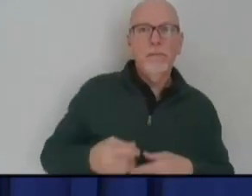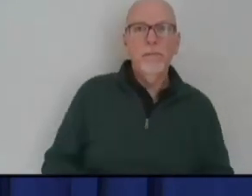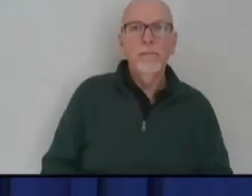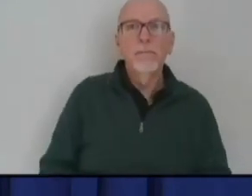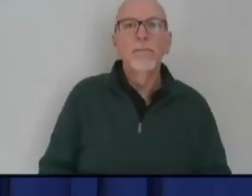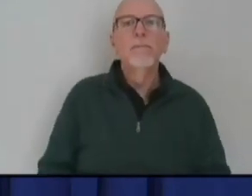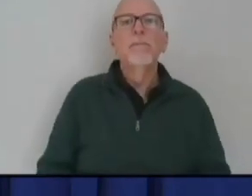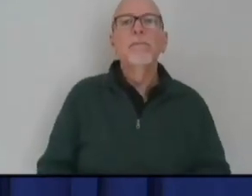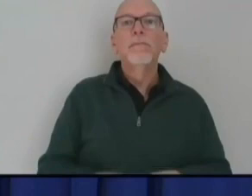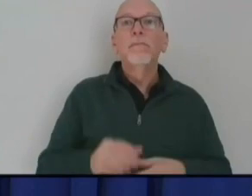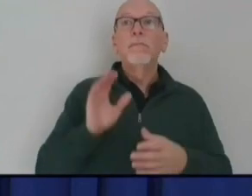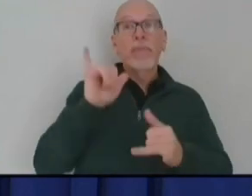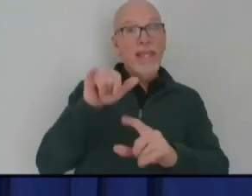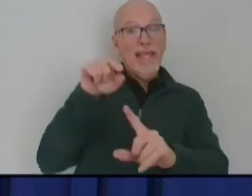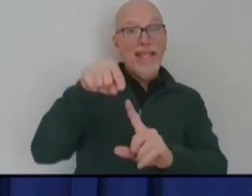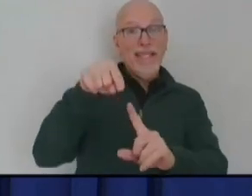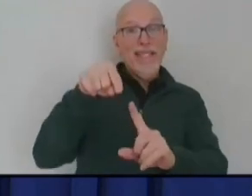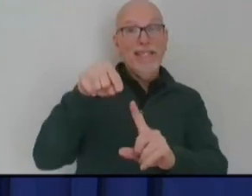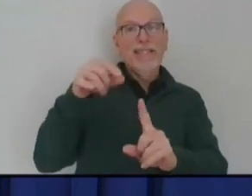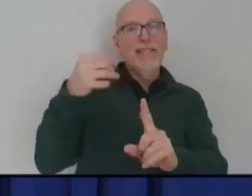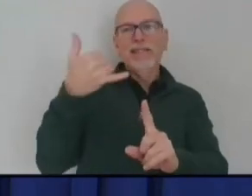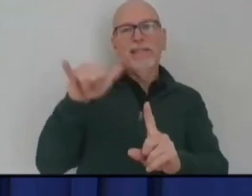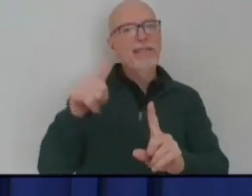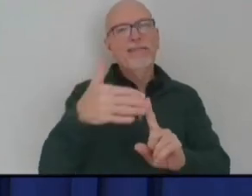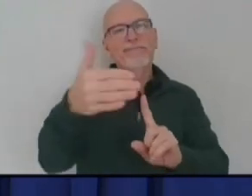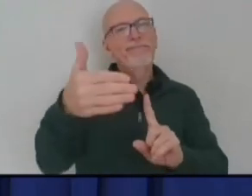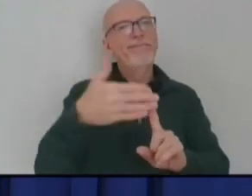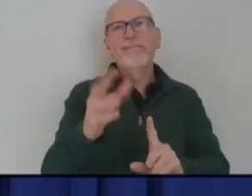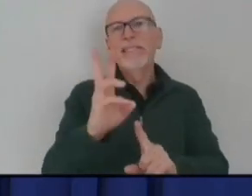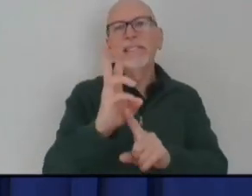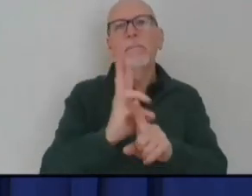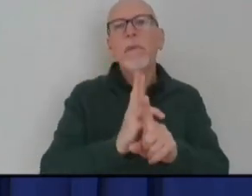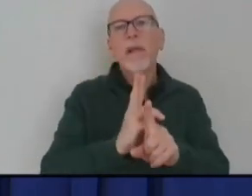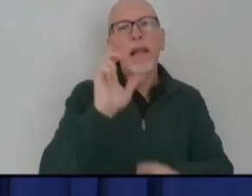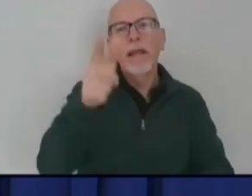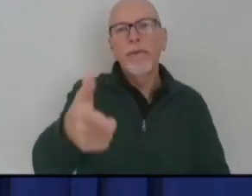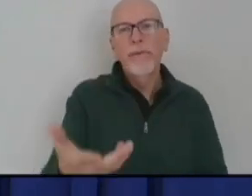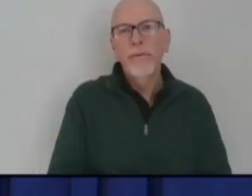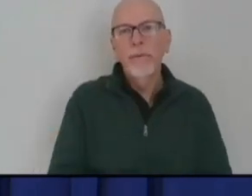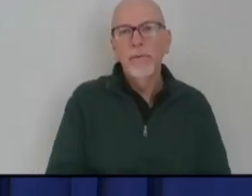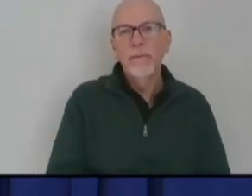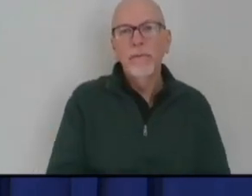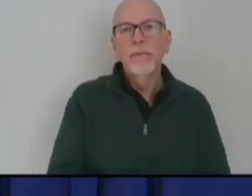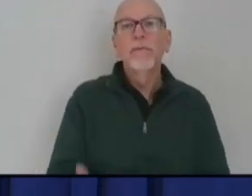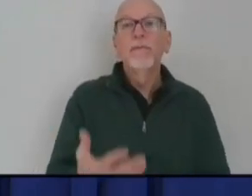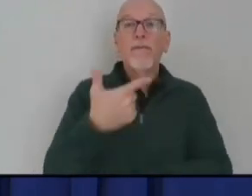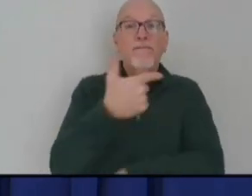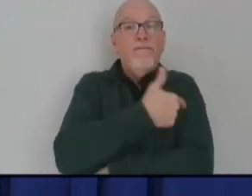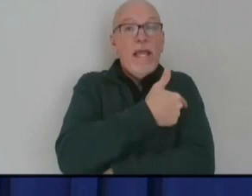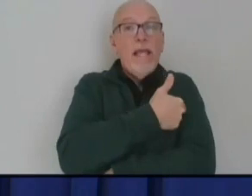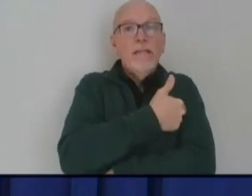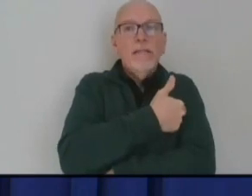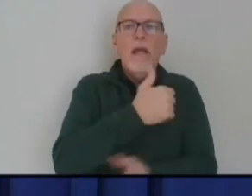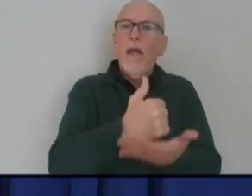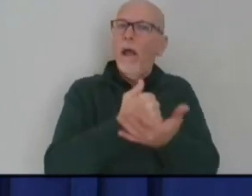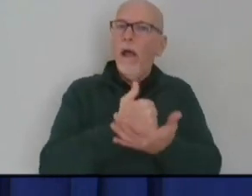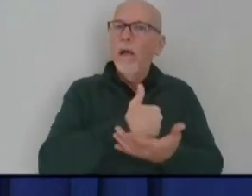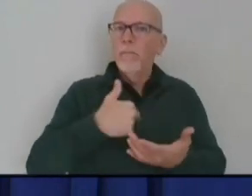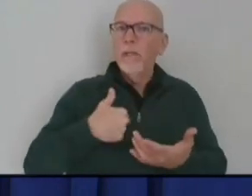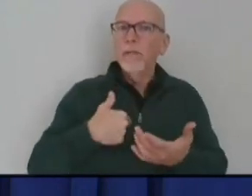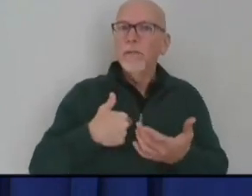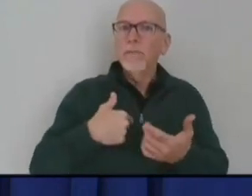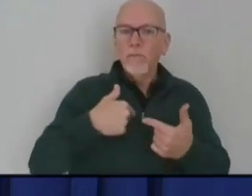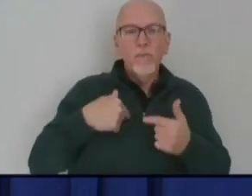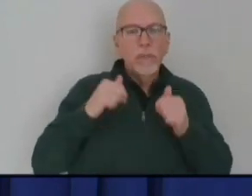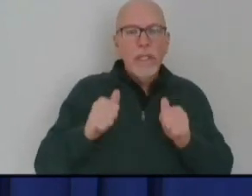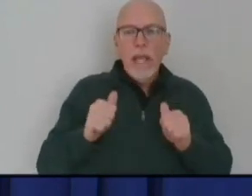realistically, though, is still about six months away. The vaccine gives us the way forward to reclaiming the lives that